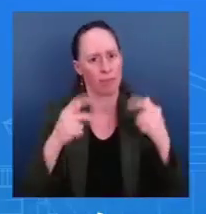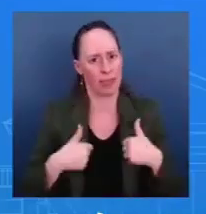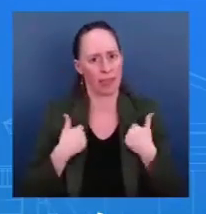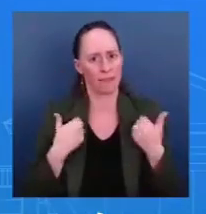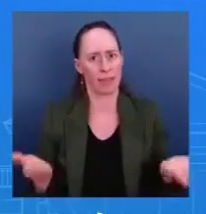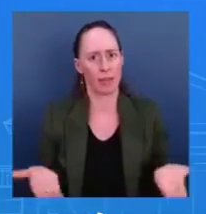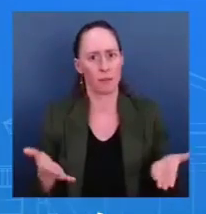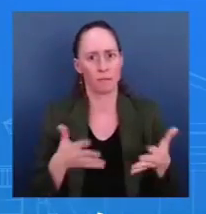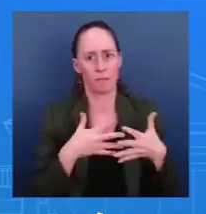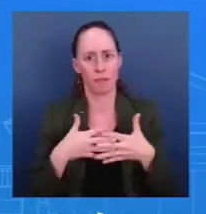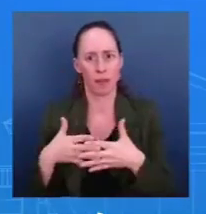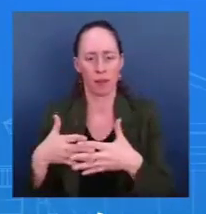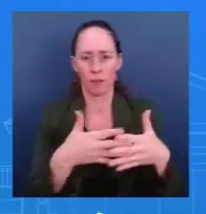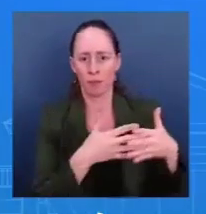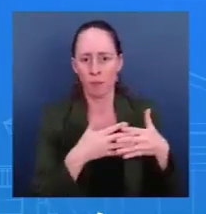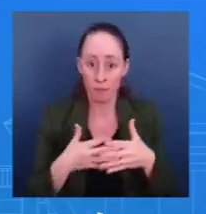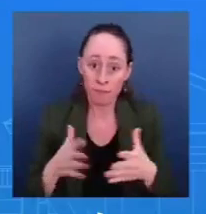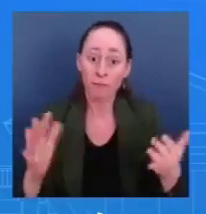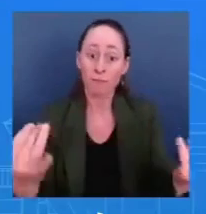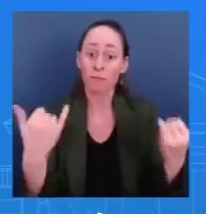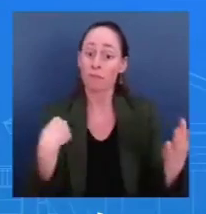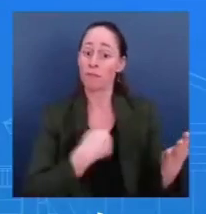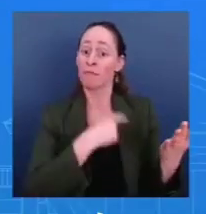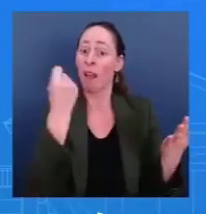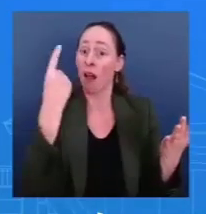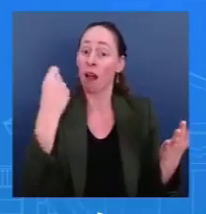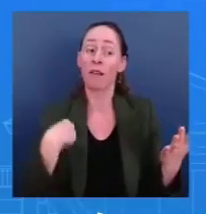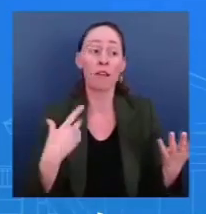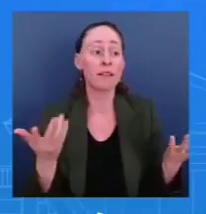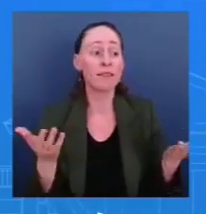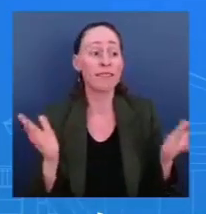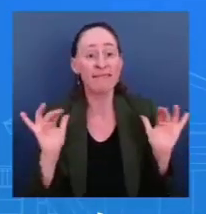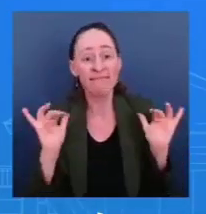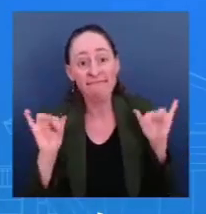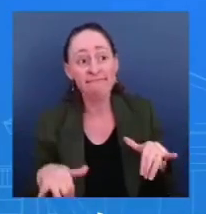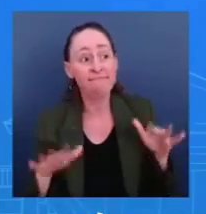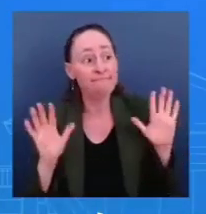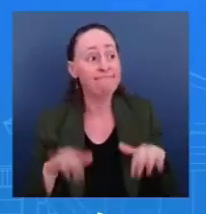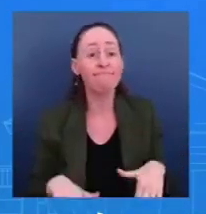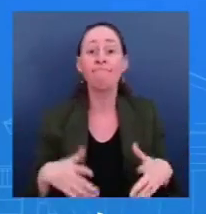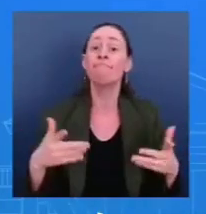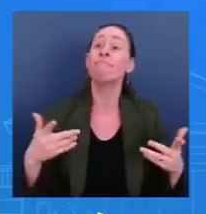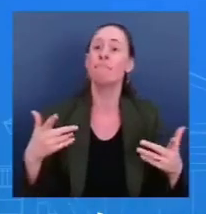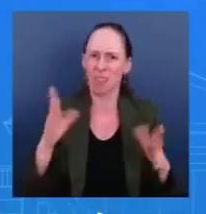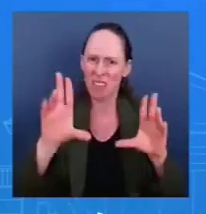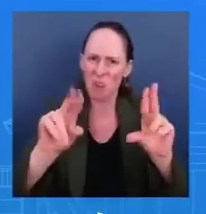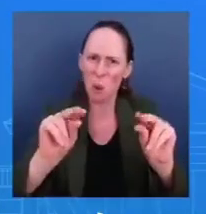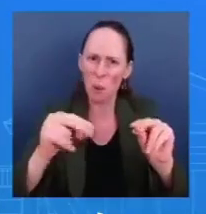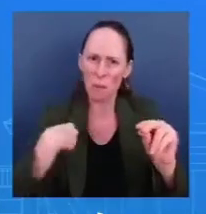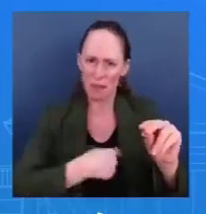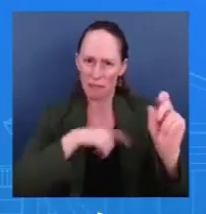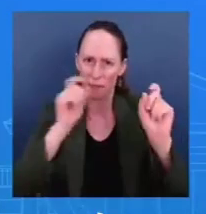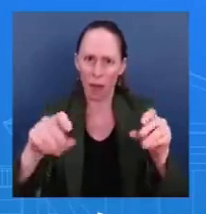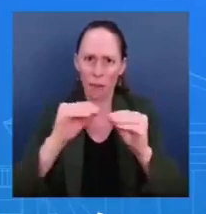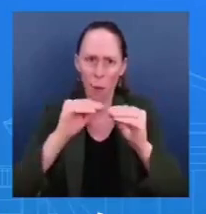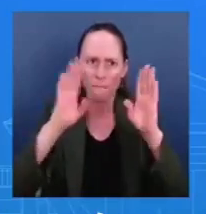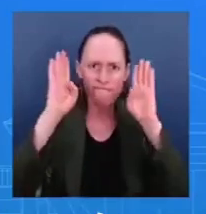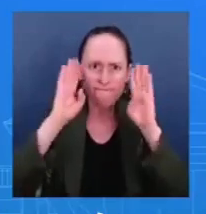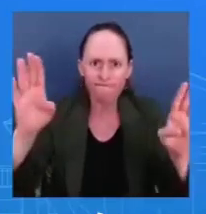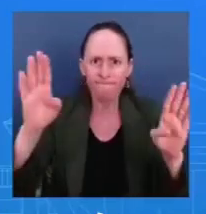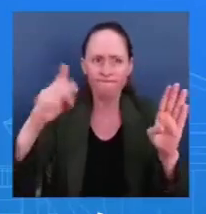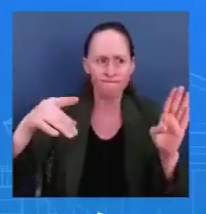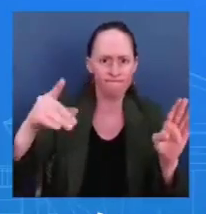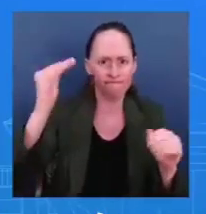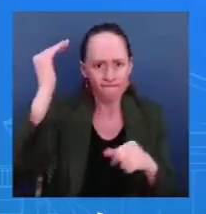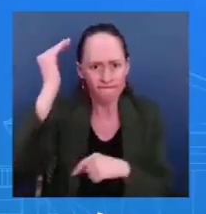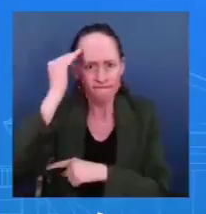no backing off. The American people can rest assured that the men and women of the federal government are, at this very moment, laboring to prevent future abuses and